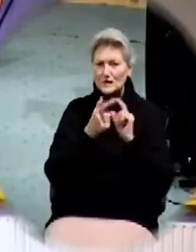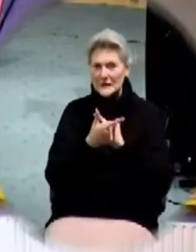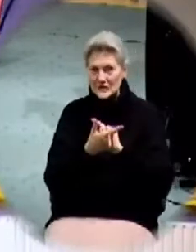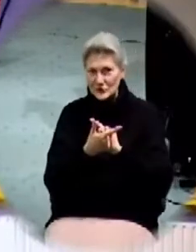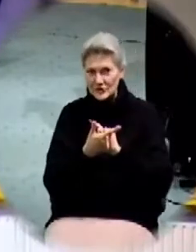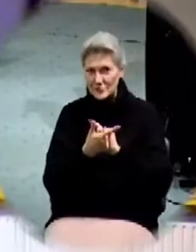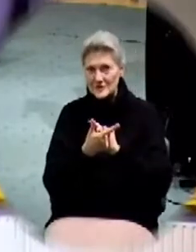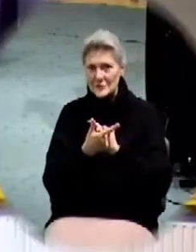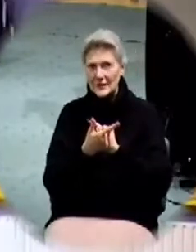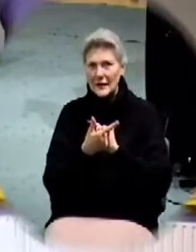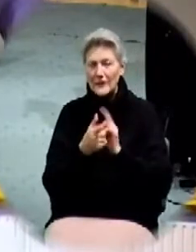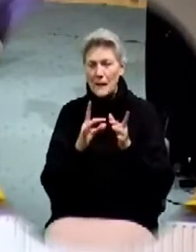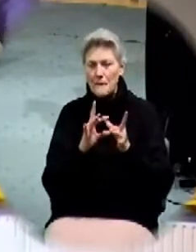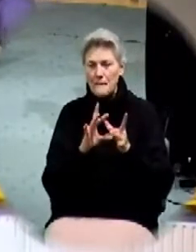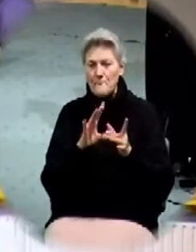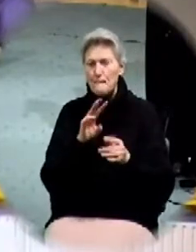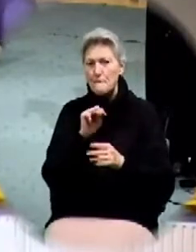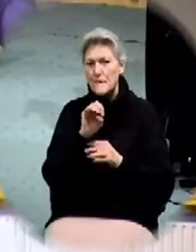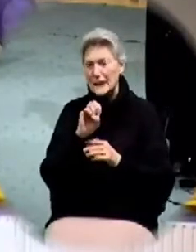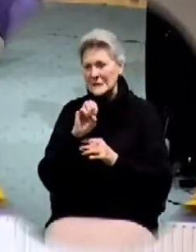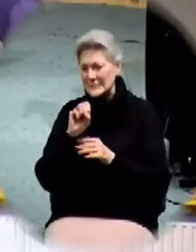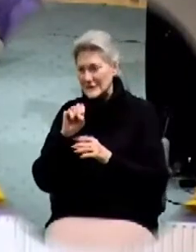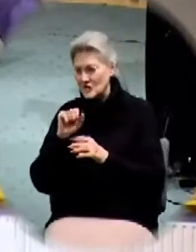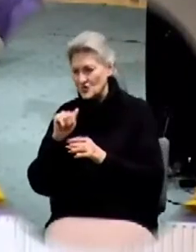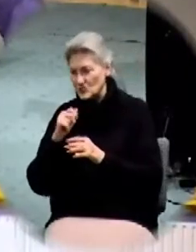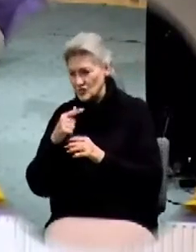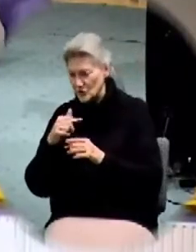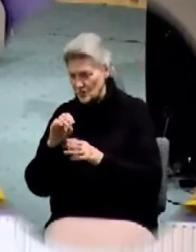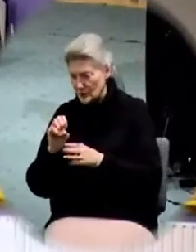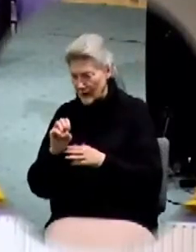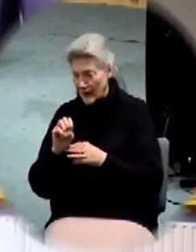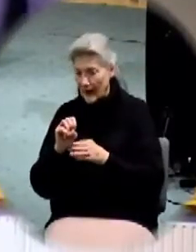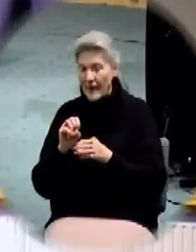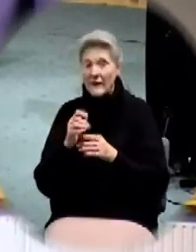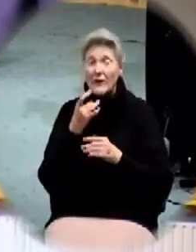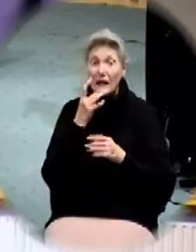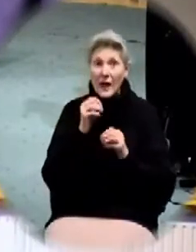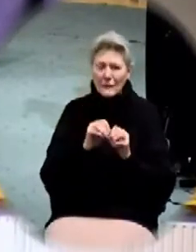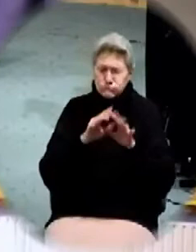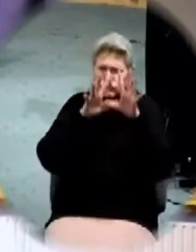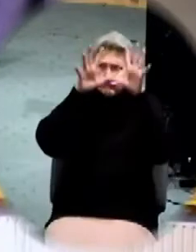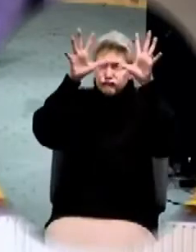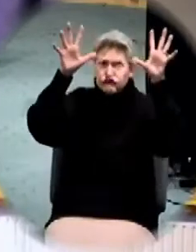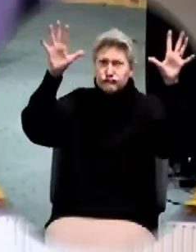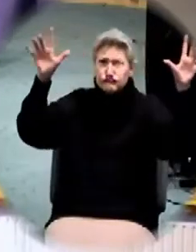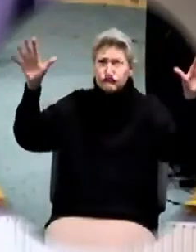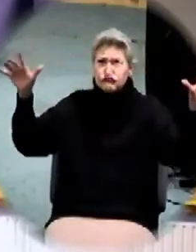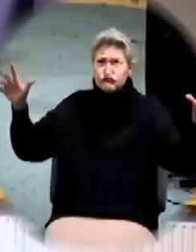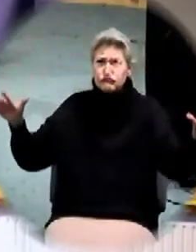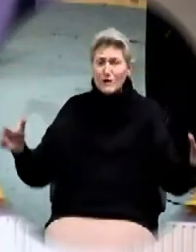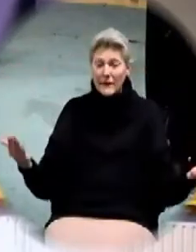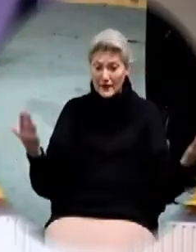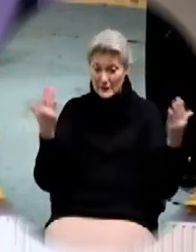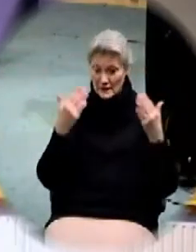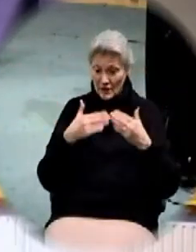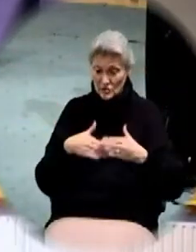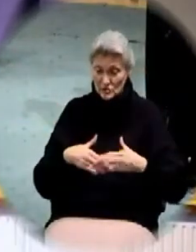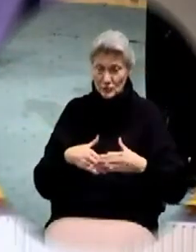on the notes in the message the light light blazed out of the darkness the darkness couldn't put it out